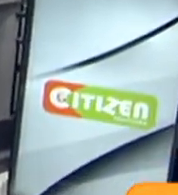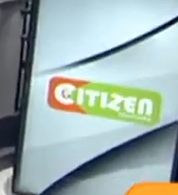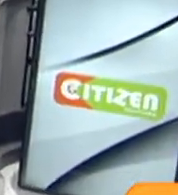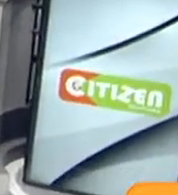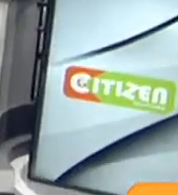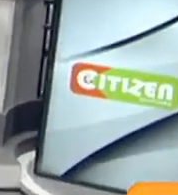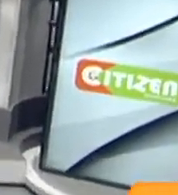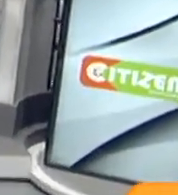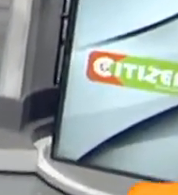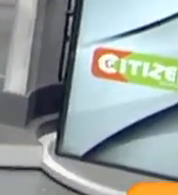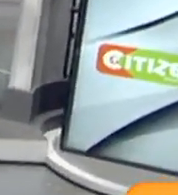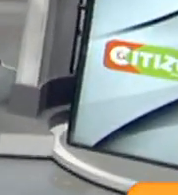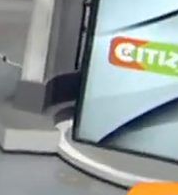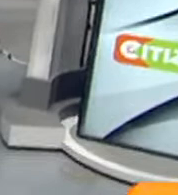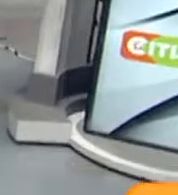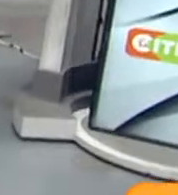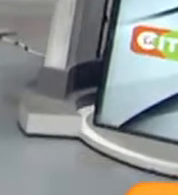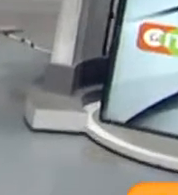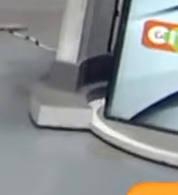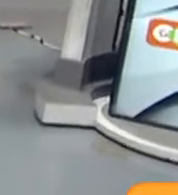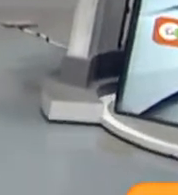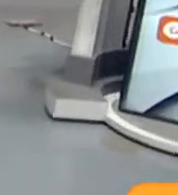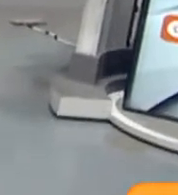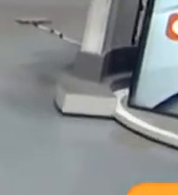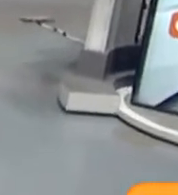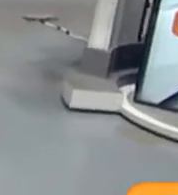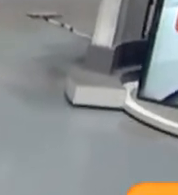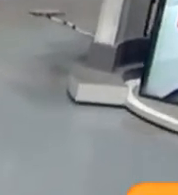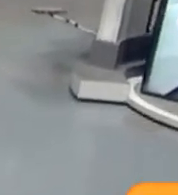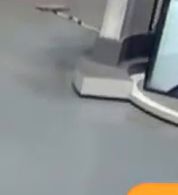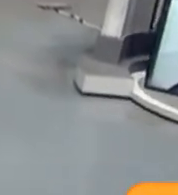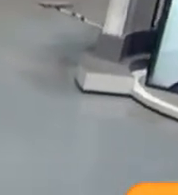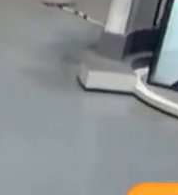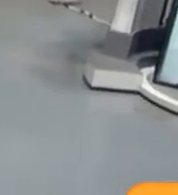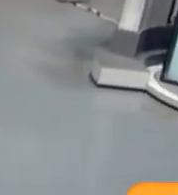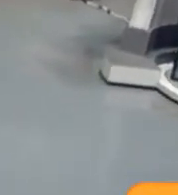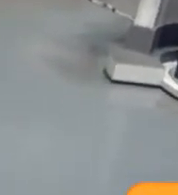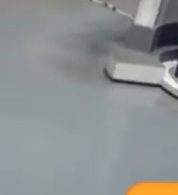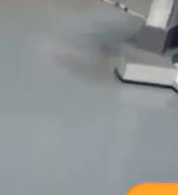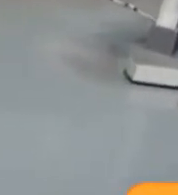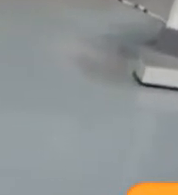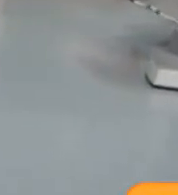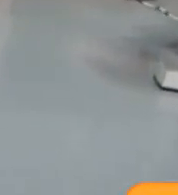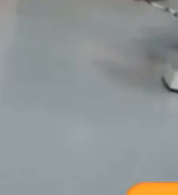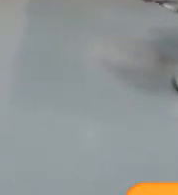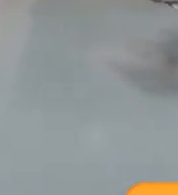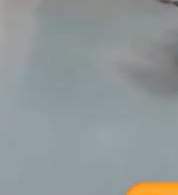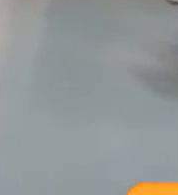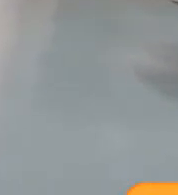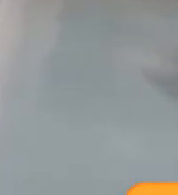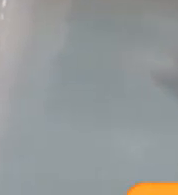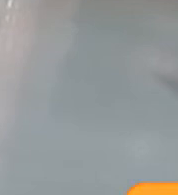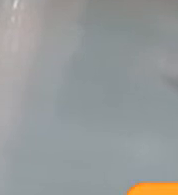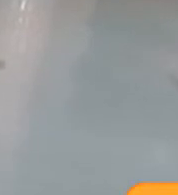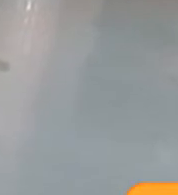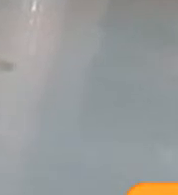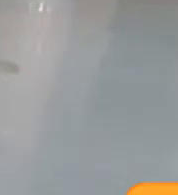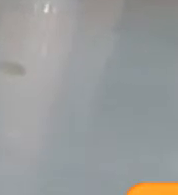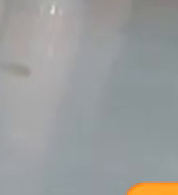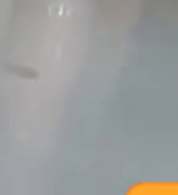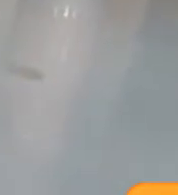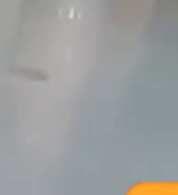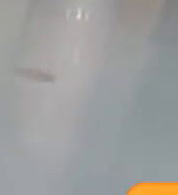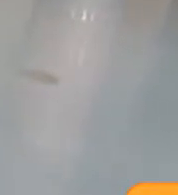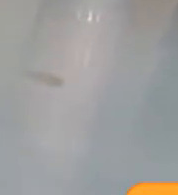Wahome, were explaining why some of the students have been pushed to that level. Let me come to you, Charles